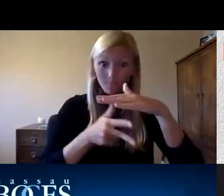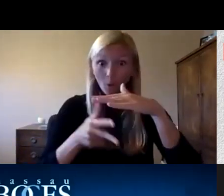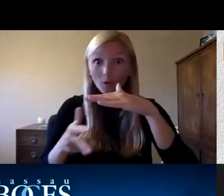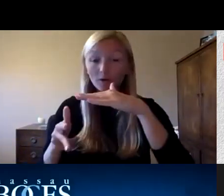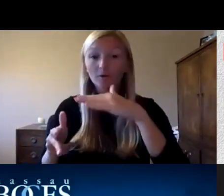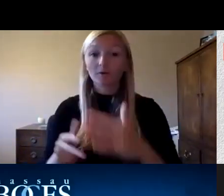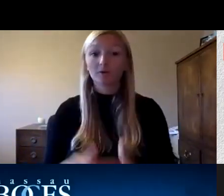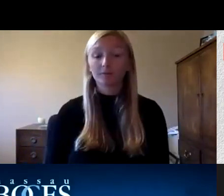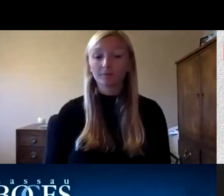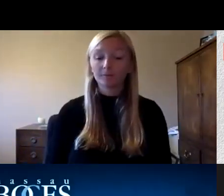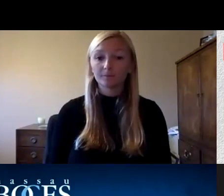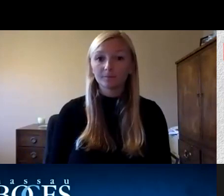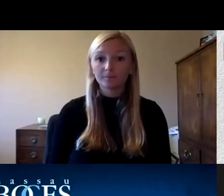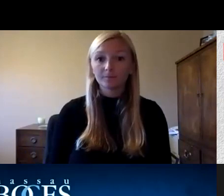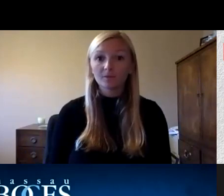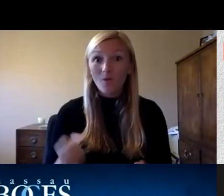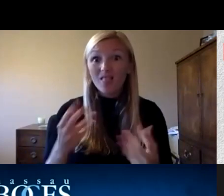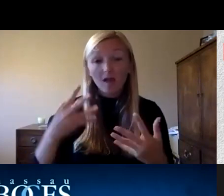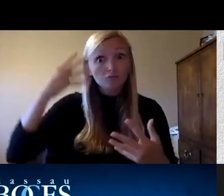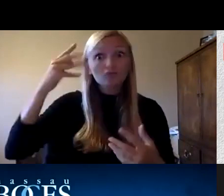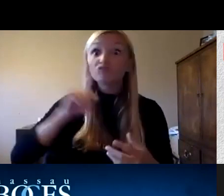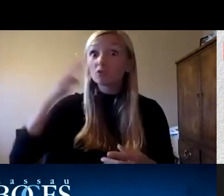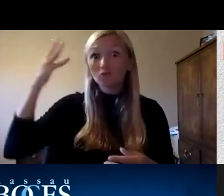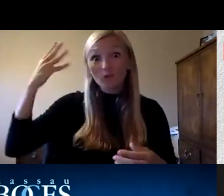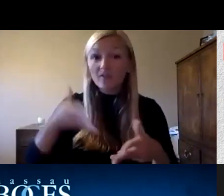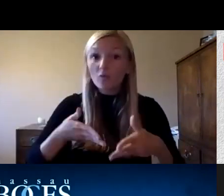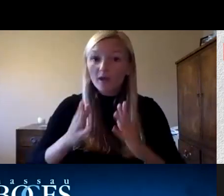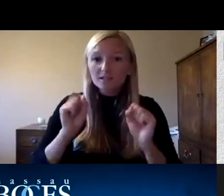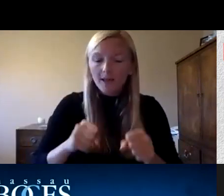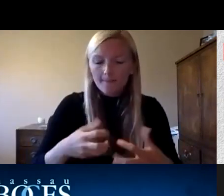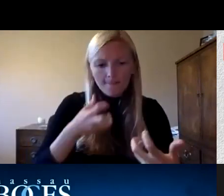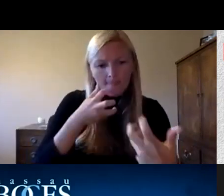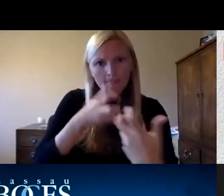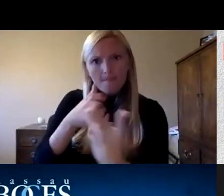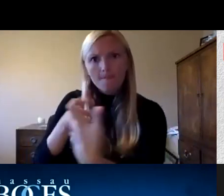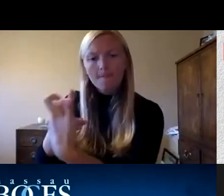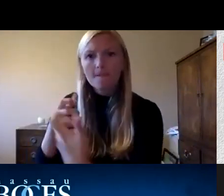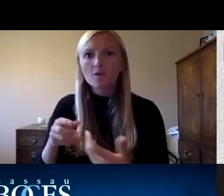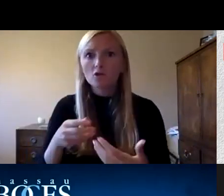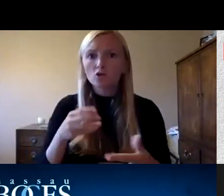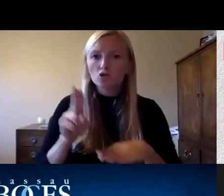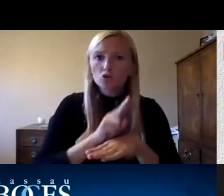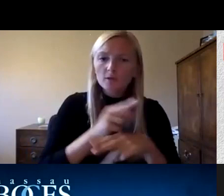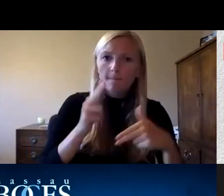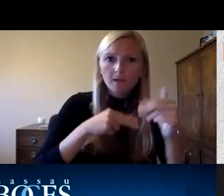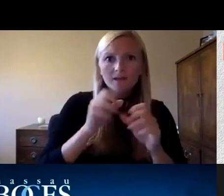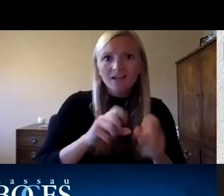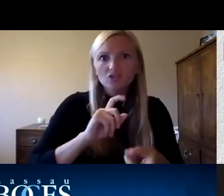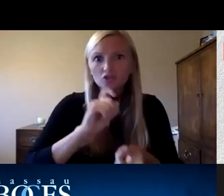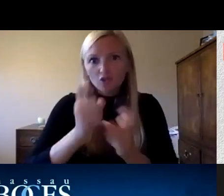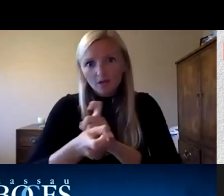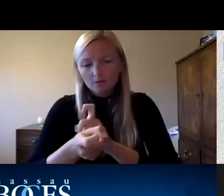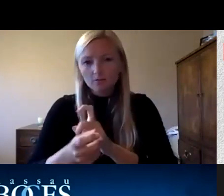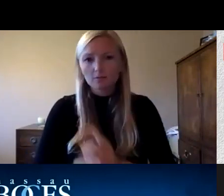community so there are really creative ways that we can look towards adaptive reuse and start to um